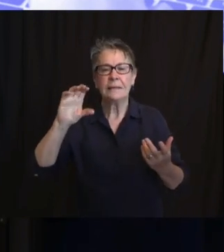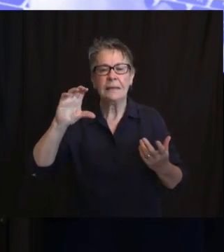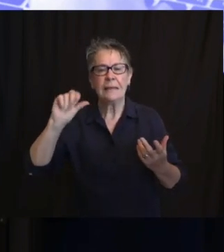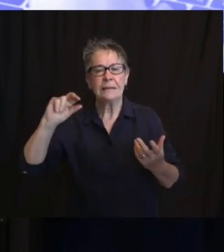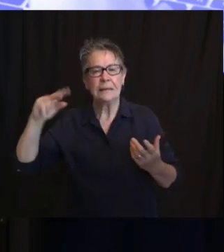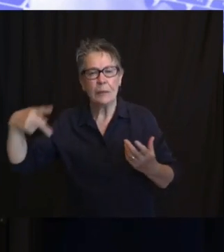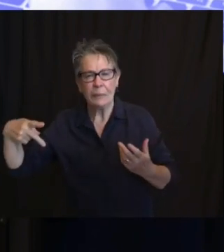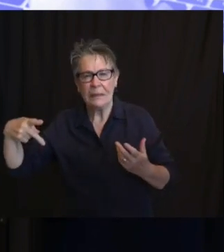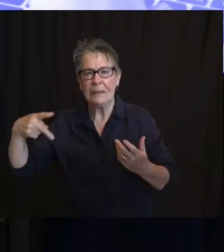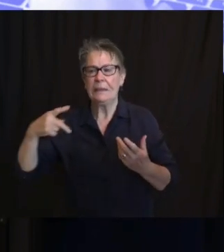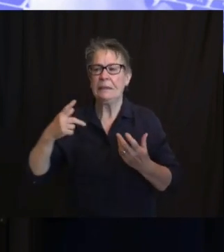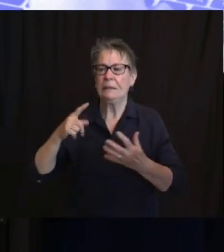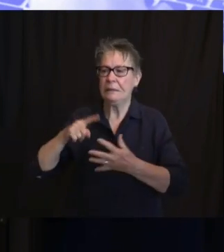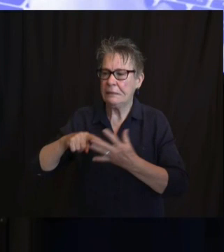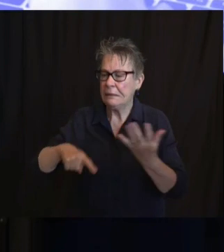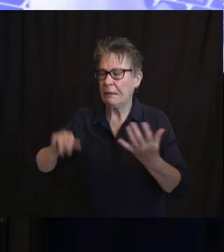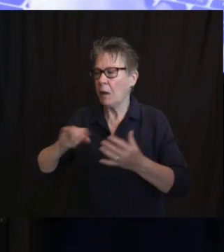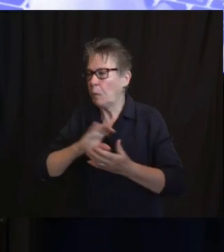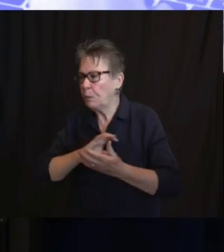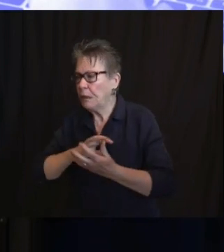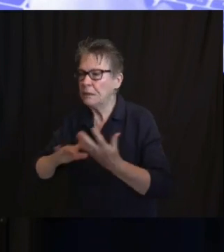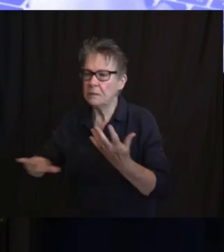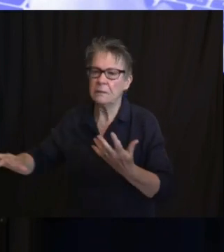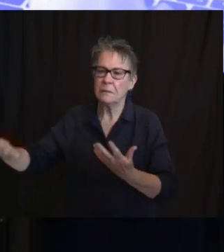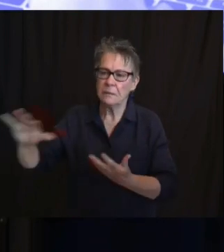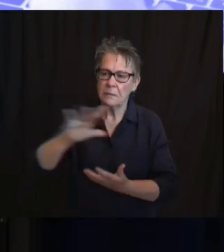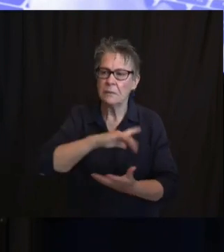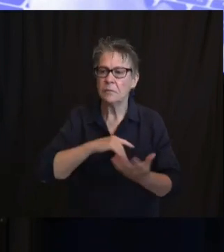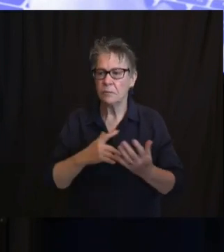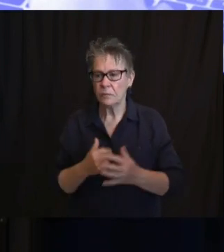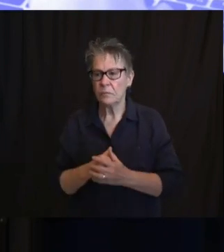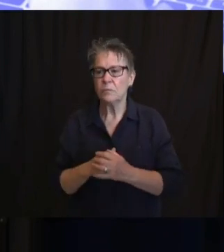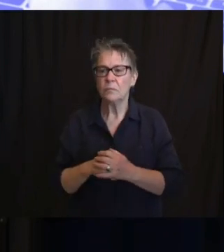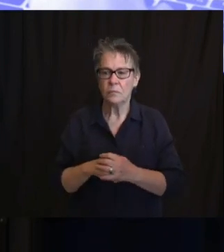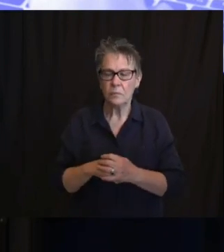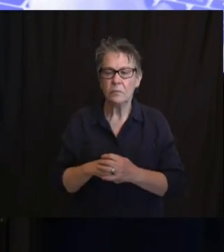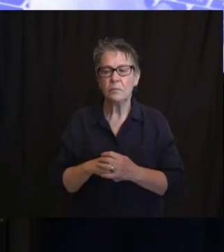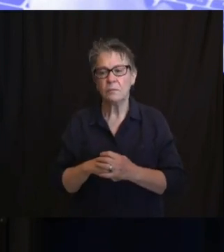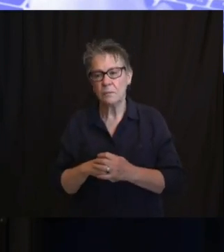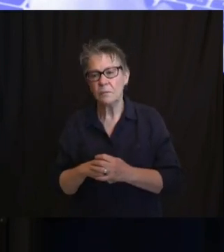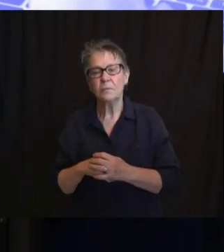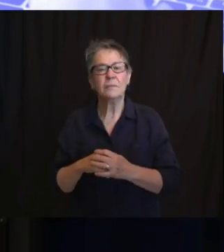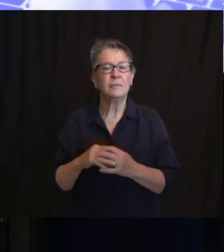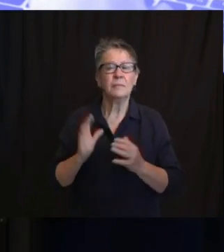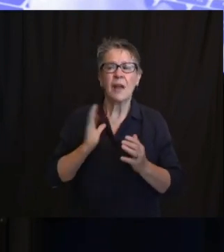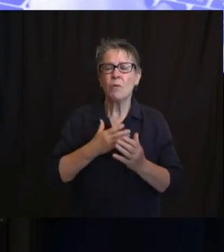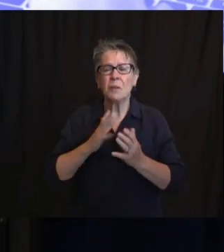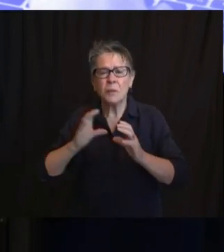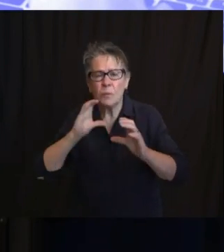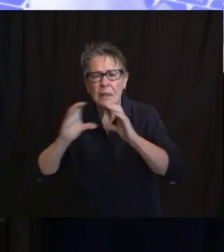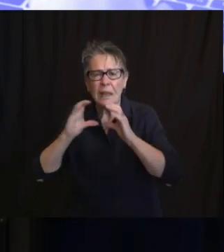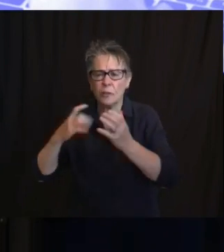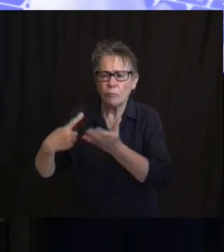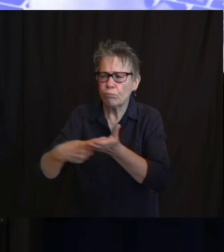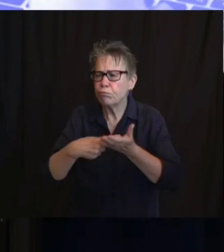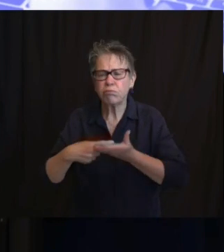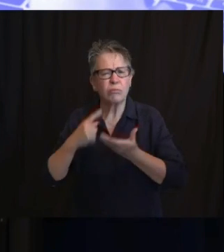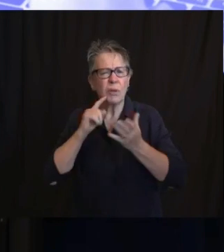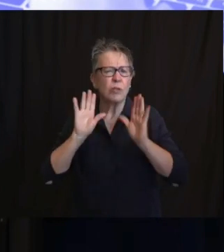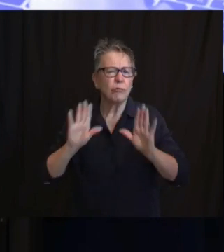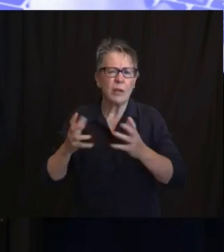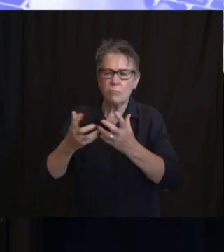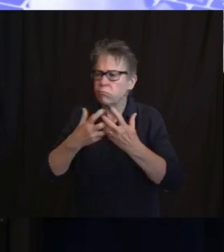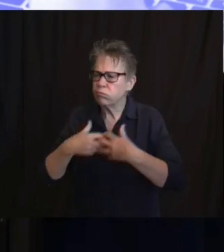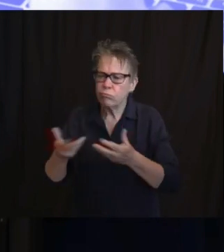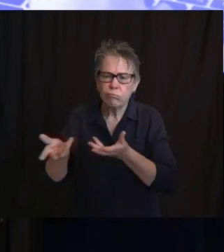I think with the goal of one, and our communication has been phenomenal about just letting them talk